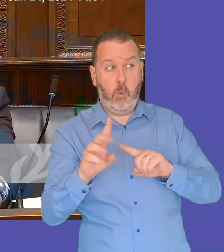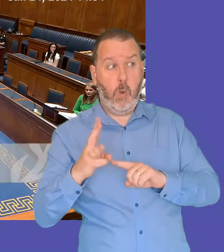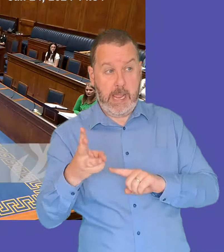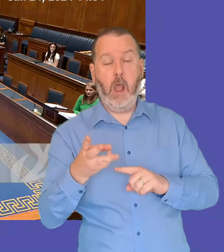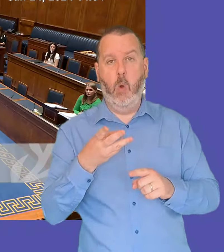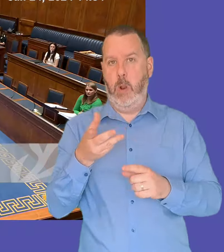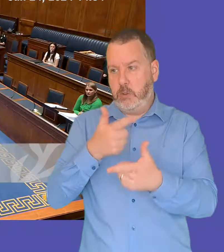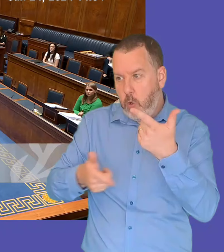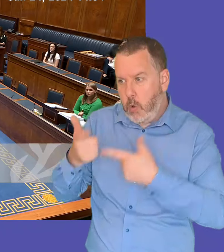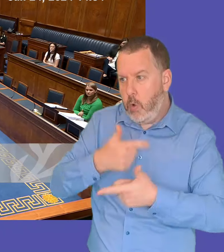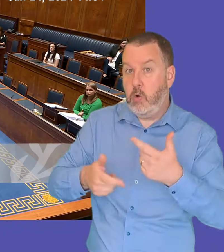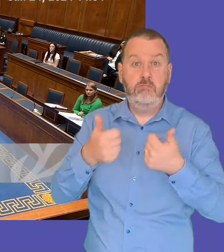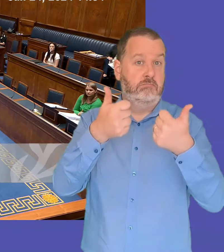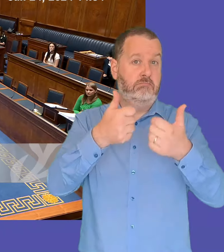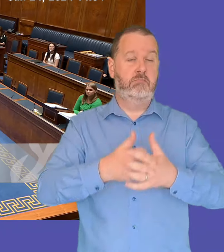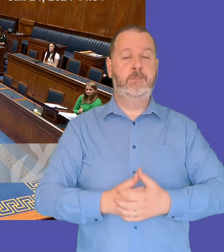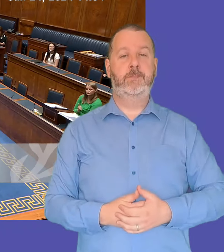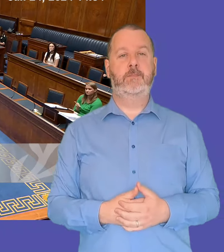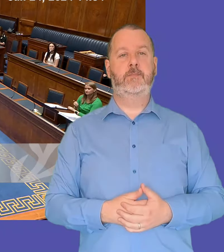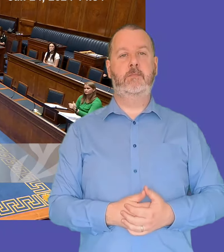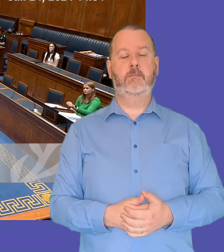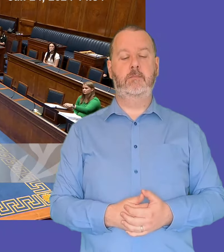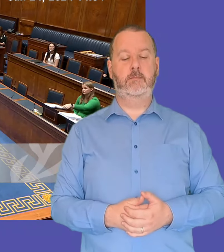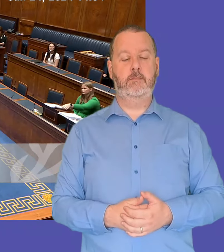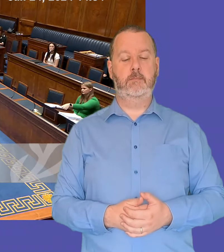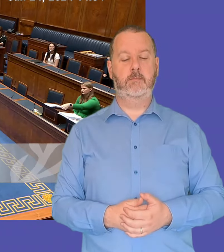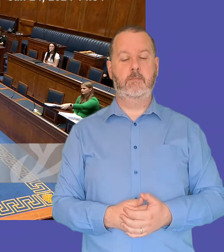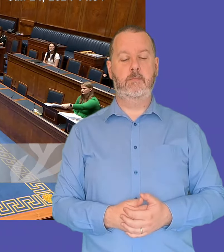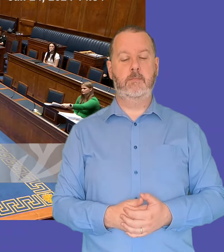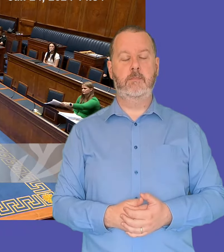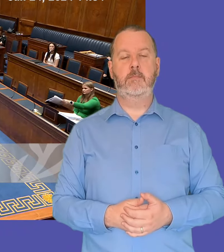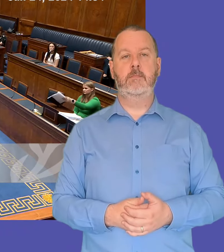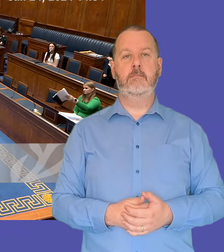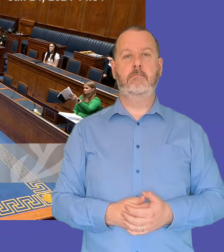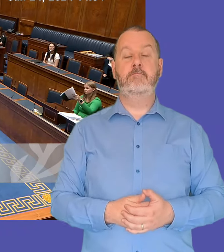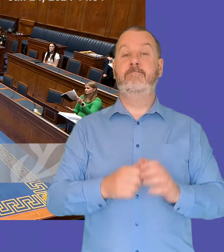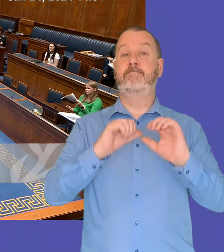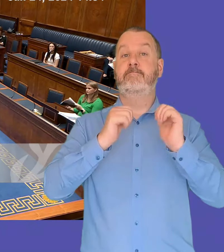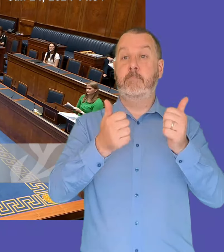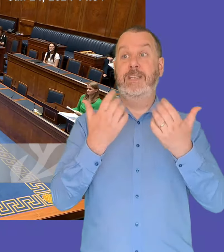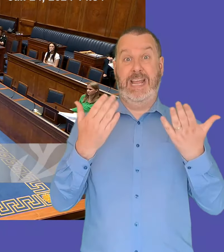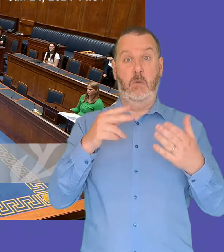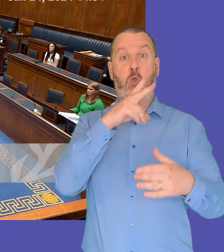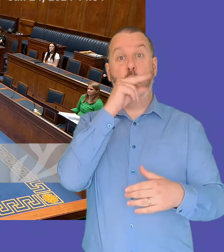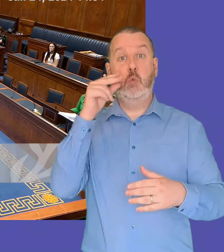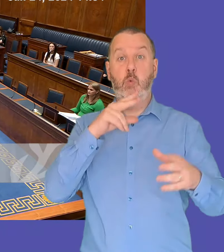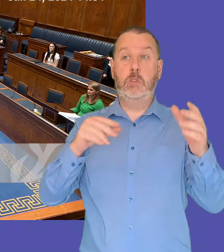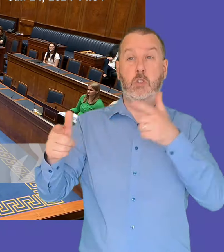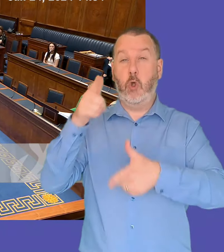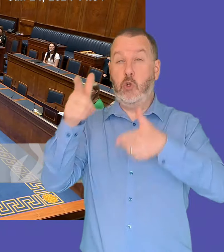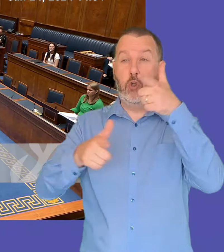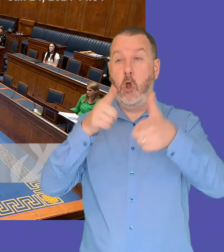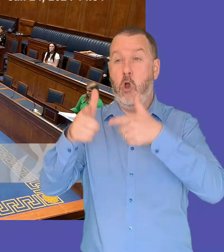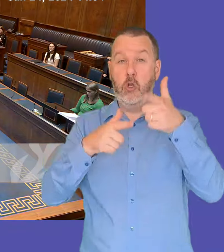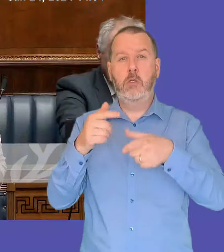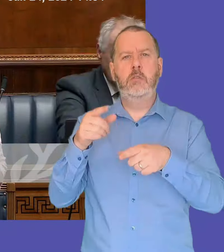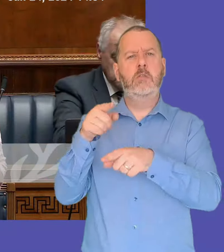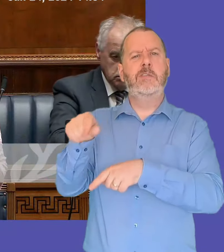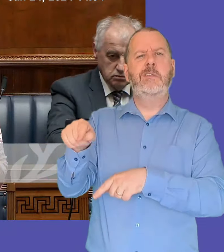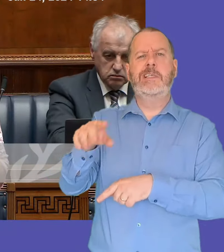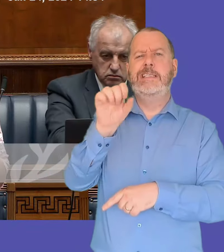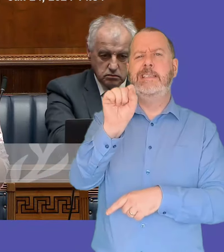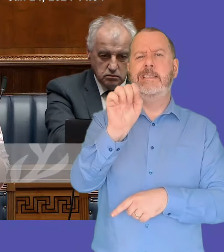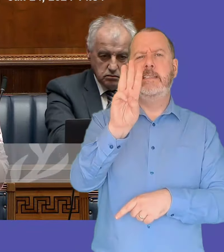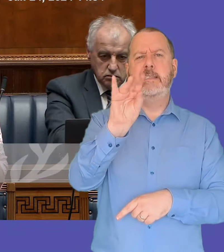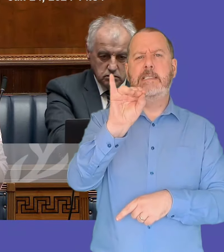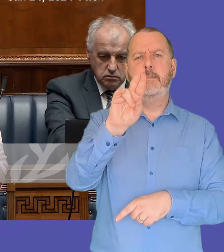john bunty principal deputy speaker um the media is reporting about the potential sale of spirit aero systems